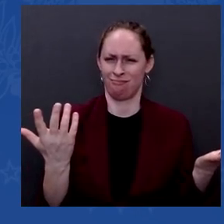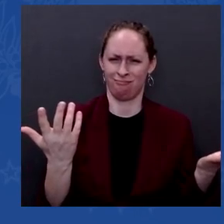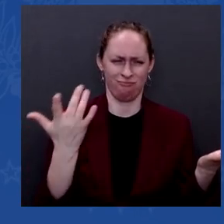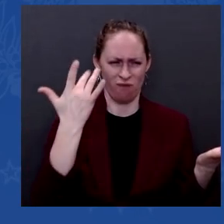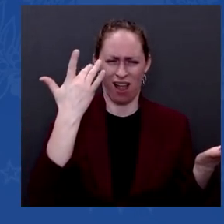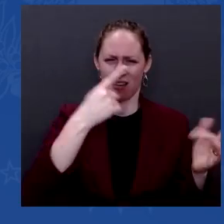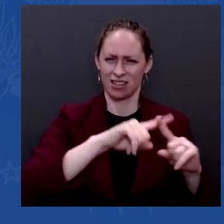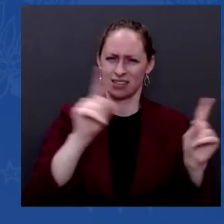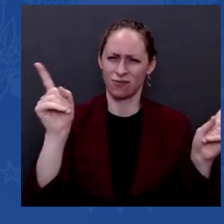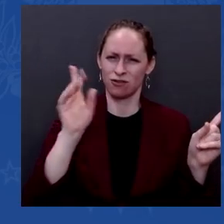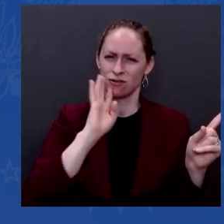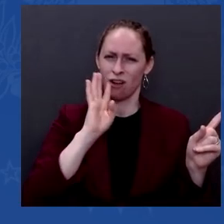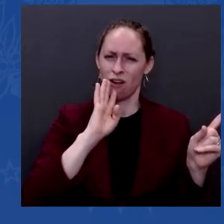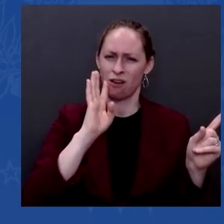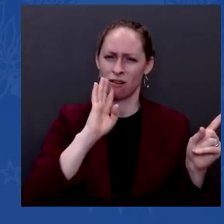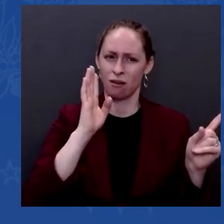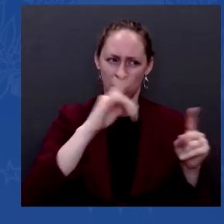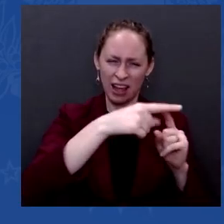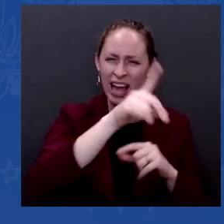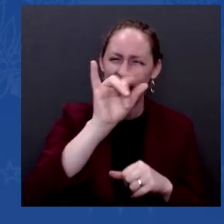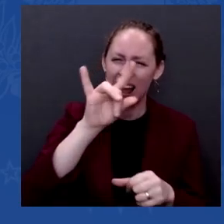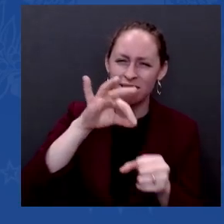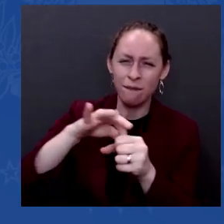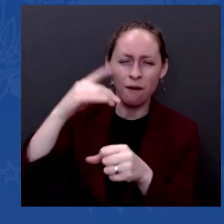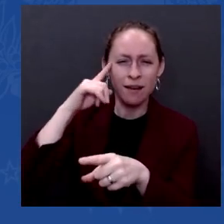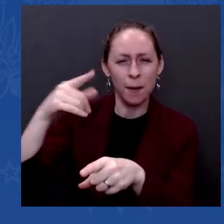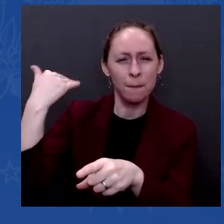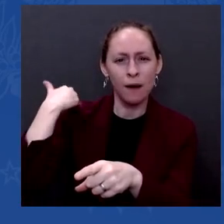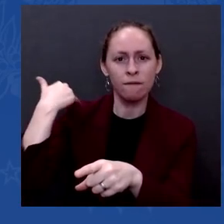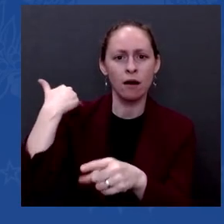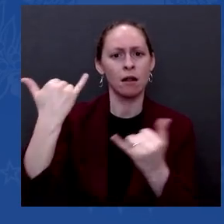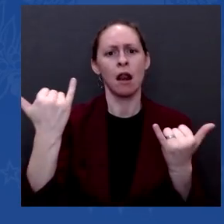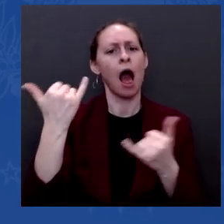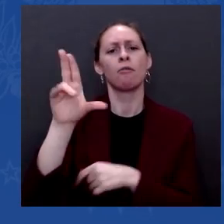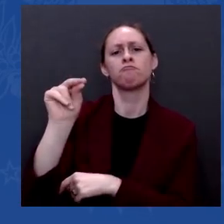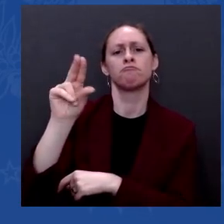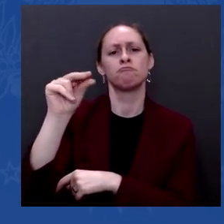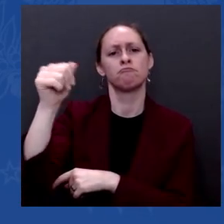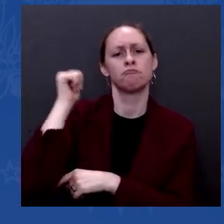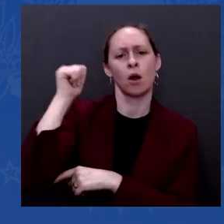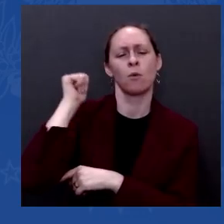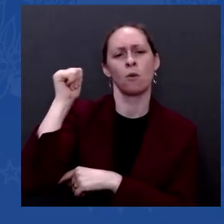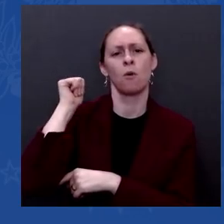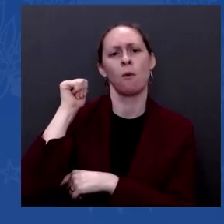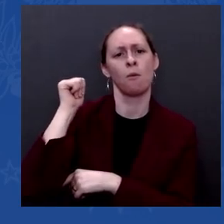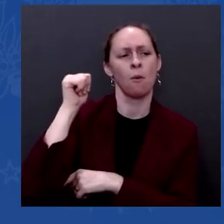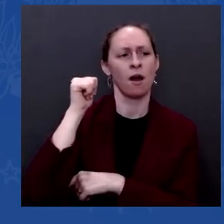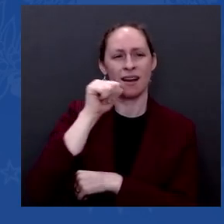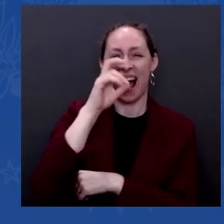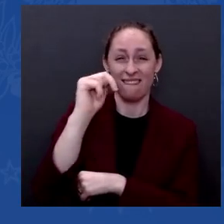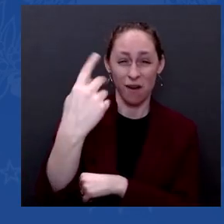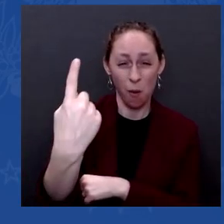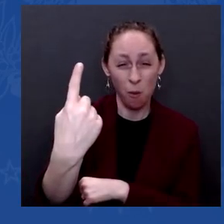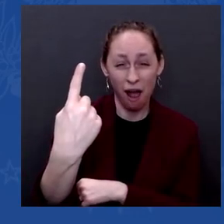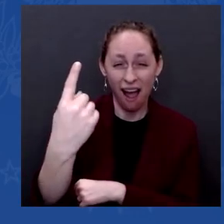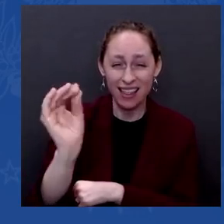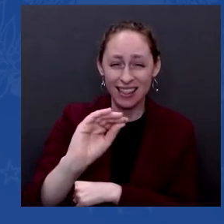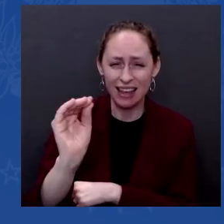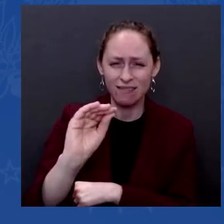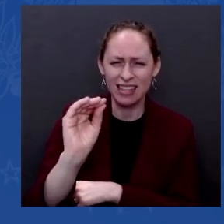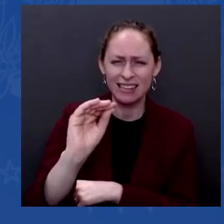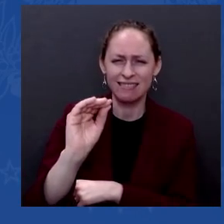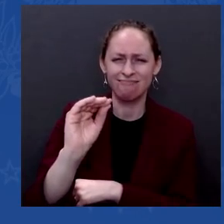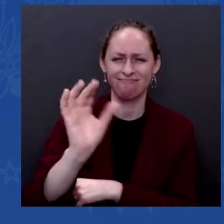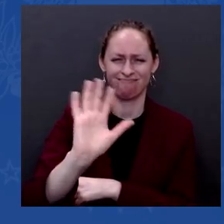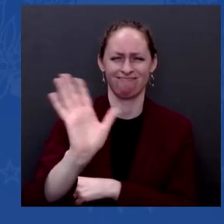Why is not a single Republican? Not one? That's not the Republican Party. So that's not an attack. Is